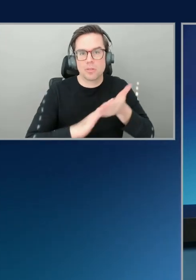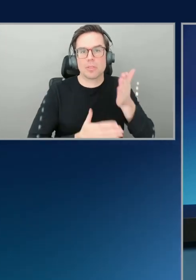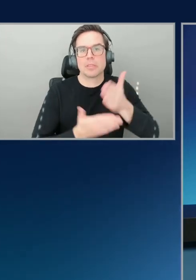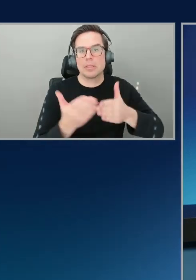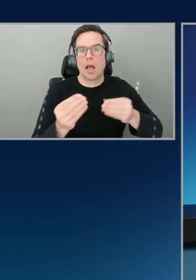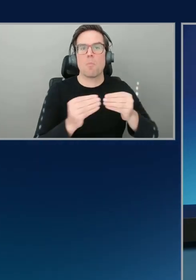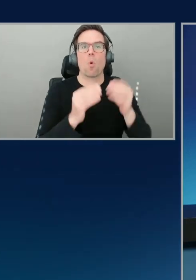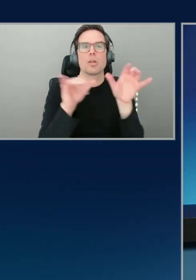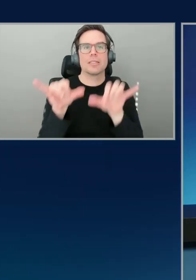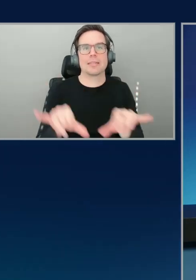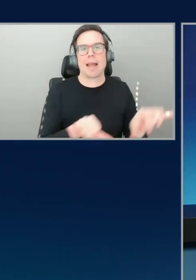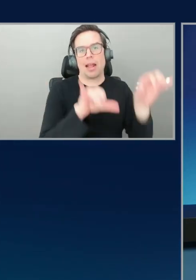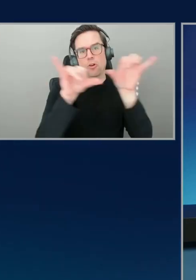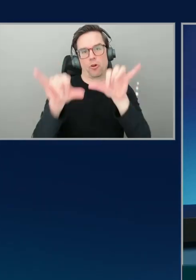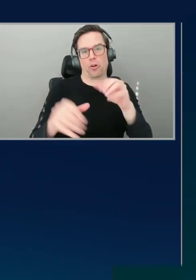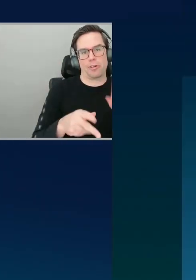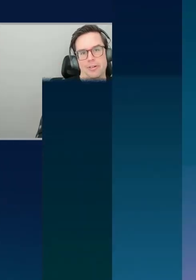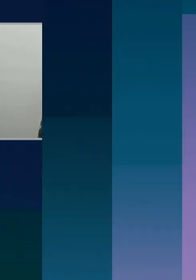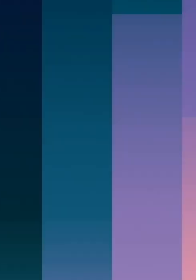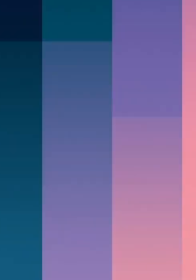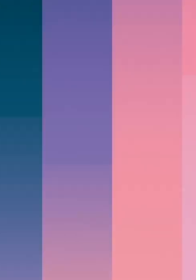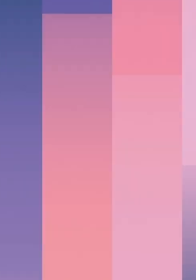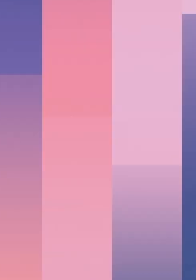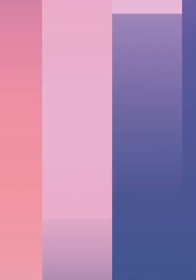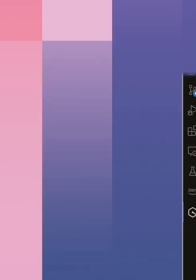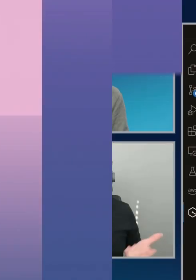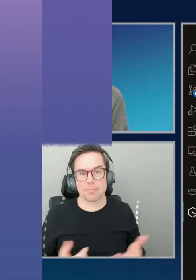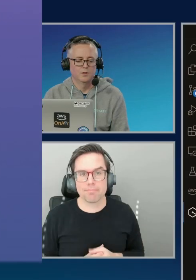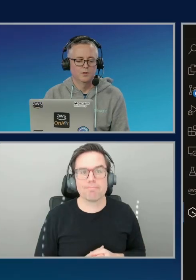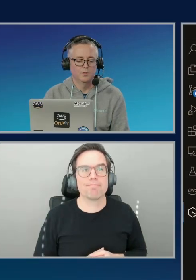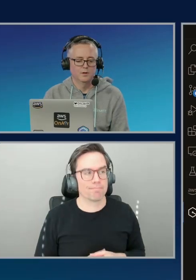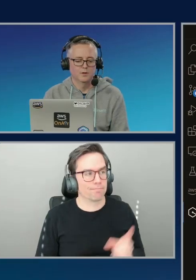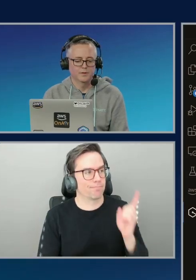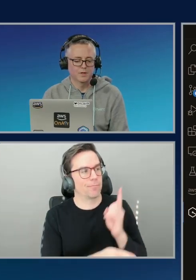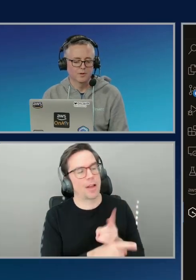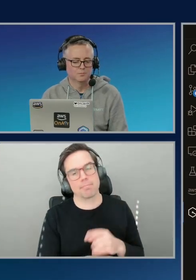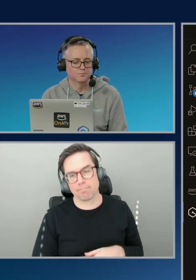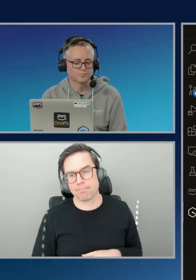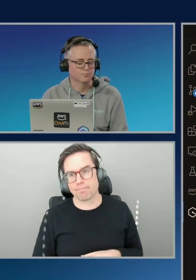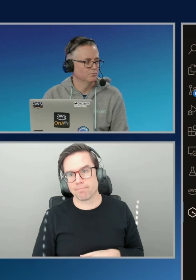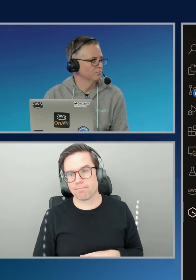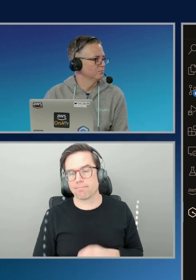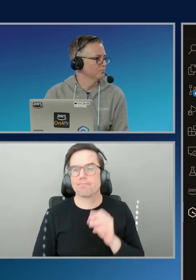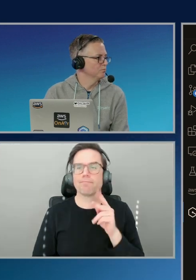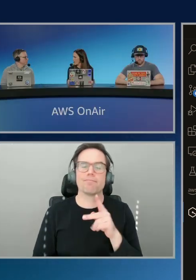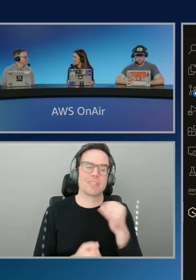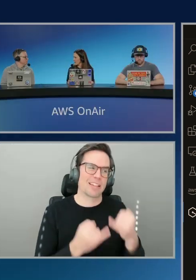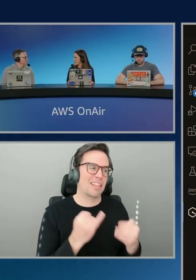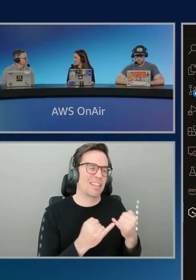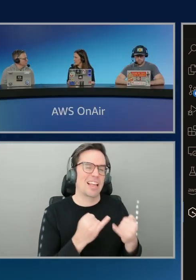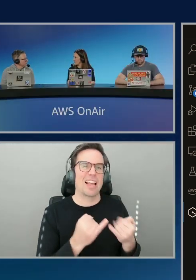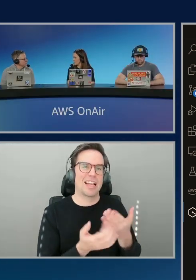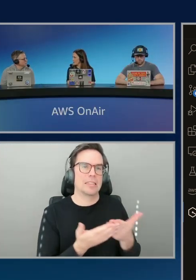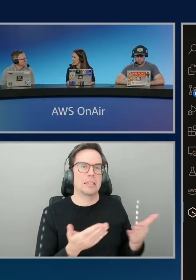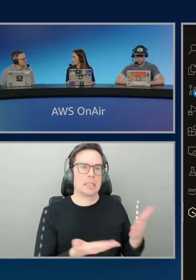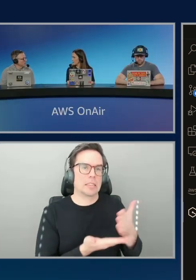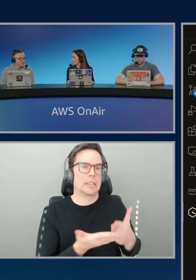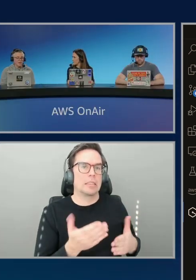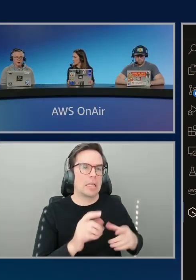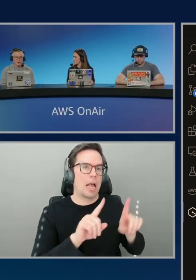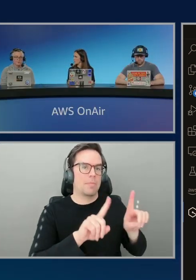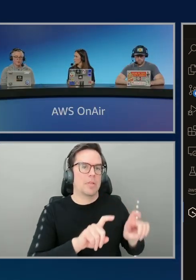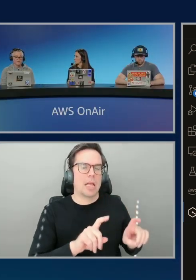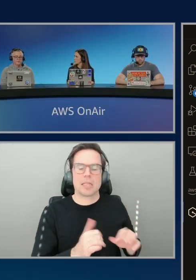as we're closing here, I'm just finally going to ask it to write some unit tests. Uh, and how does it, how does it determine which, uh, test cases to generate?